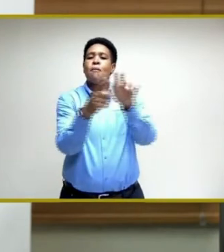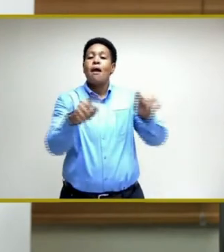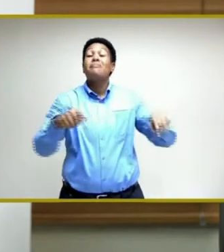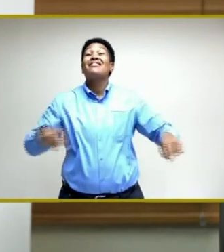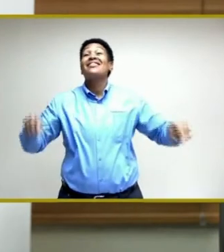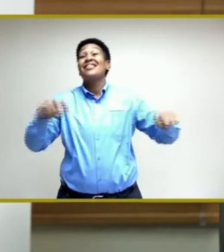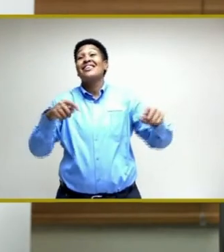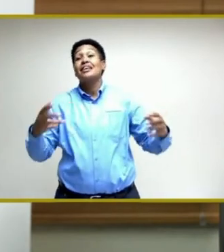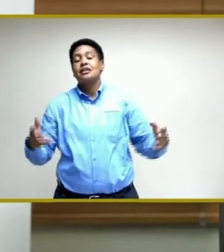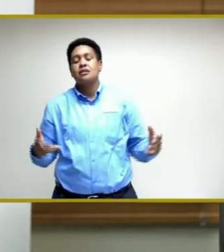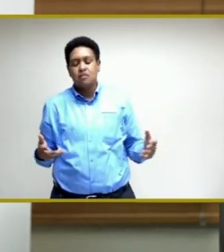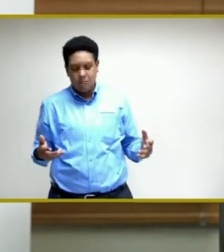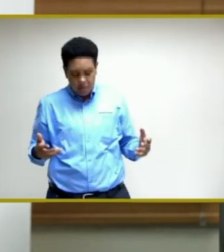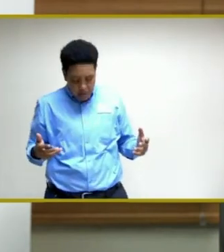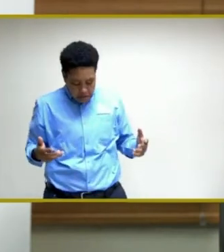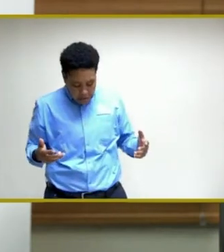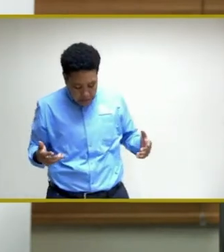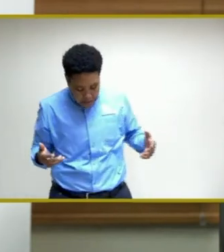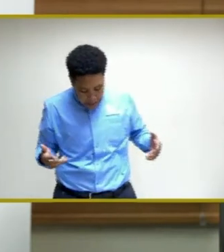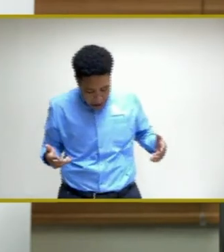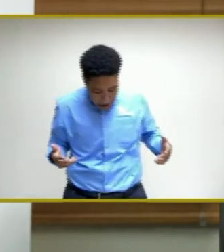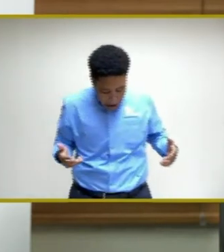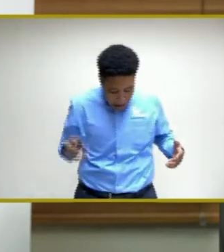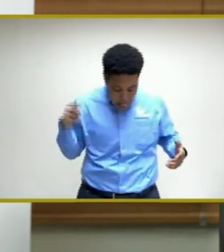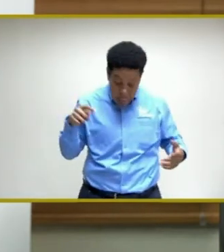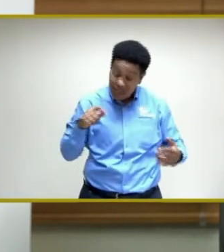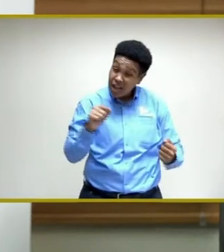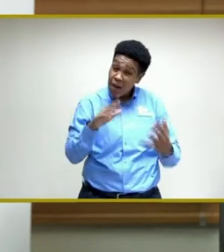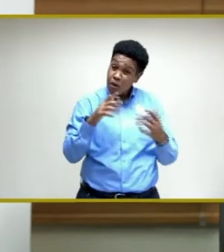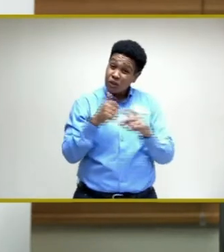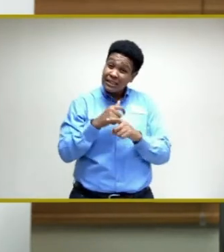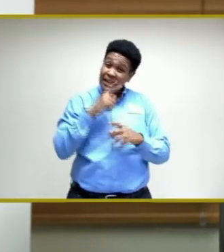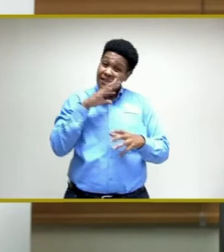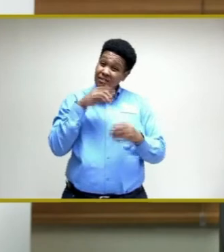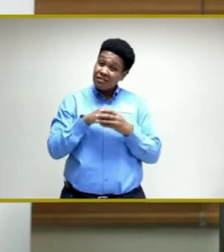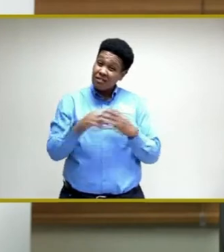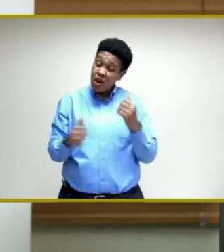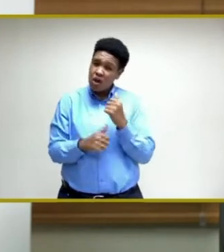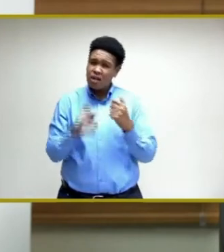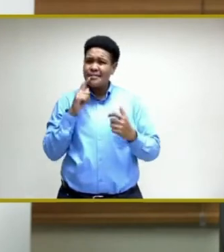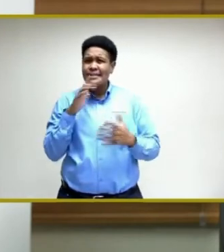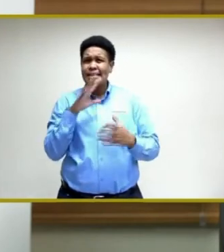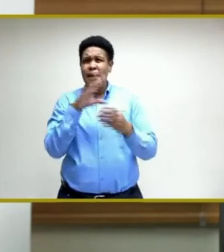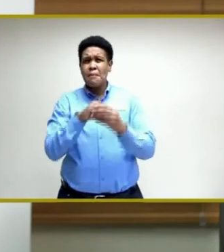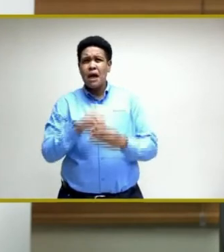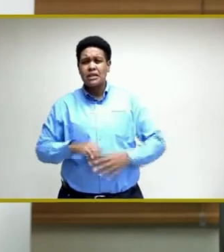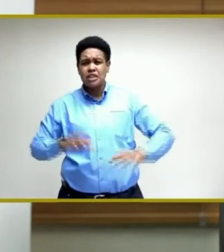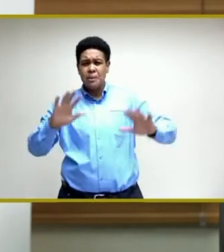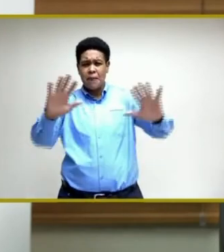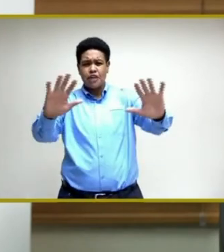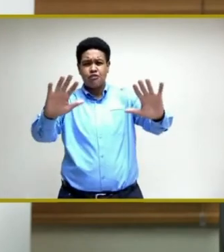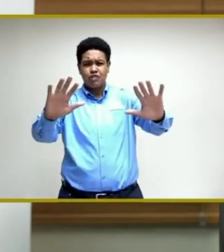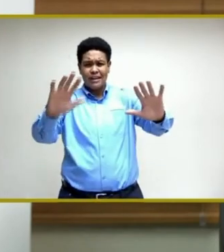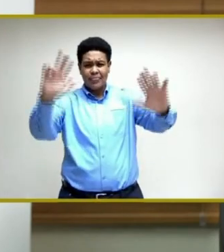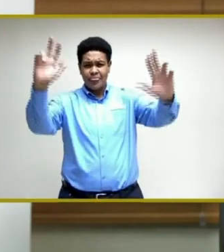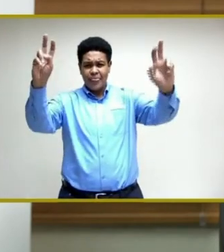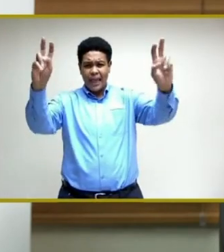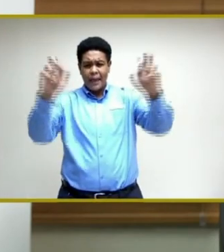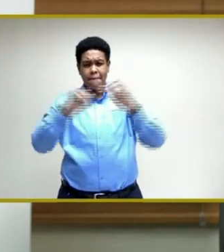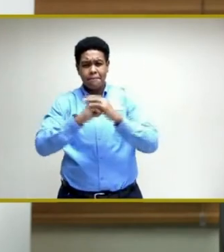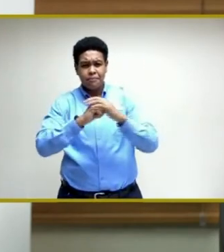approach is captured under a sort of participatory theme,